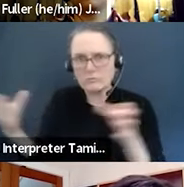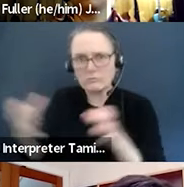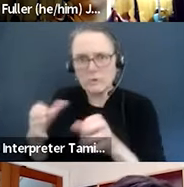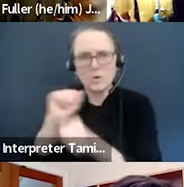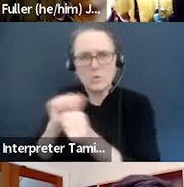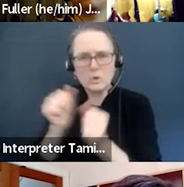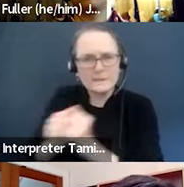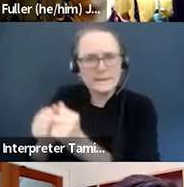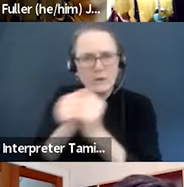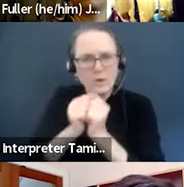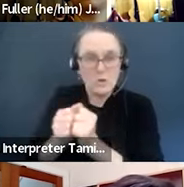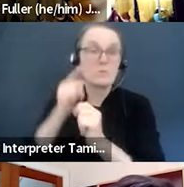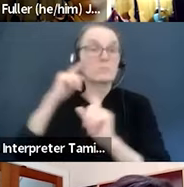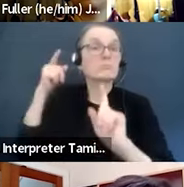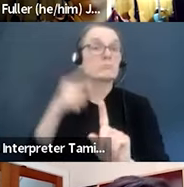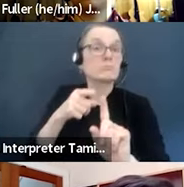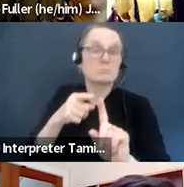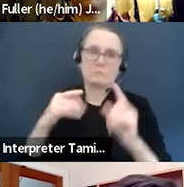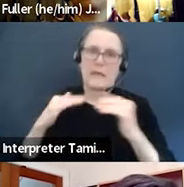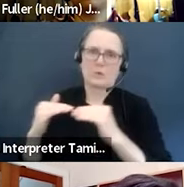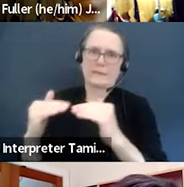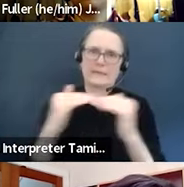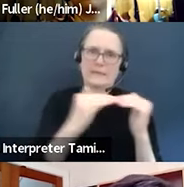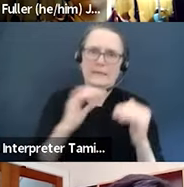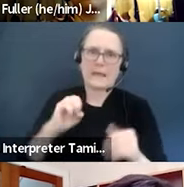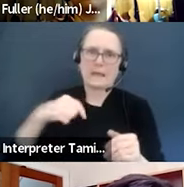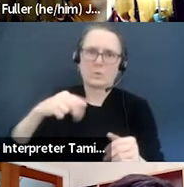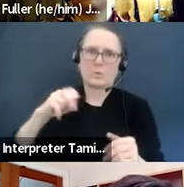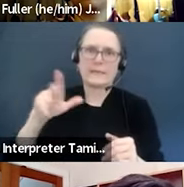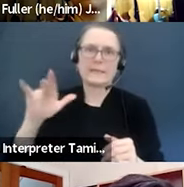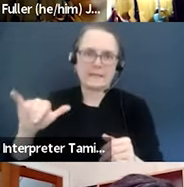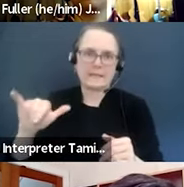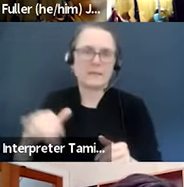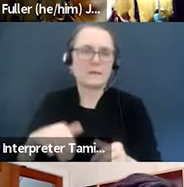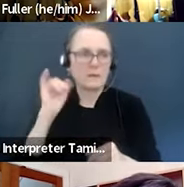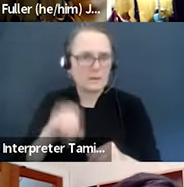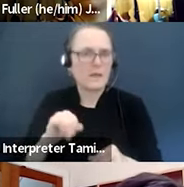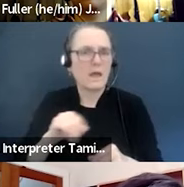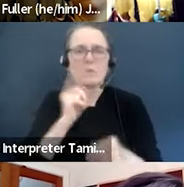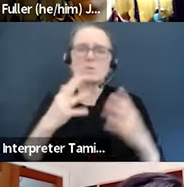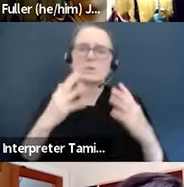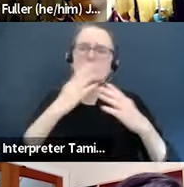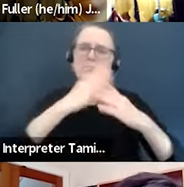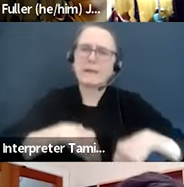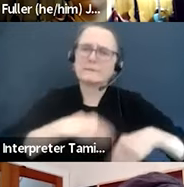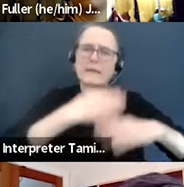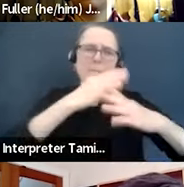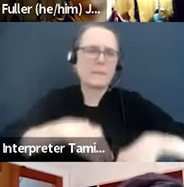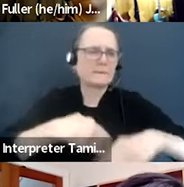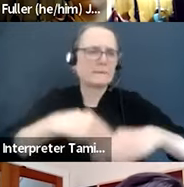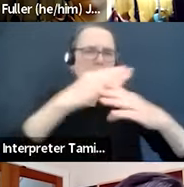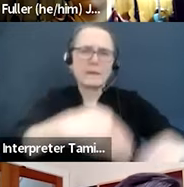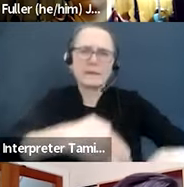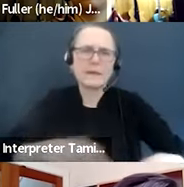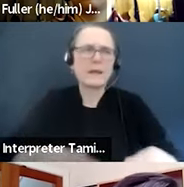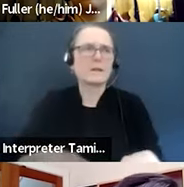real equity lens. mean, the things that Nina was talking about earlier, where we're decreasing barriers to entry, where we're being trust-based,